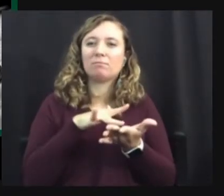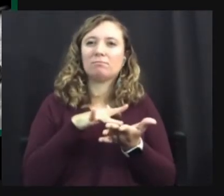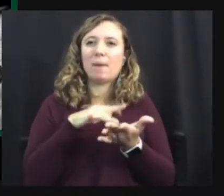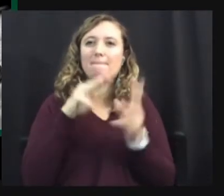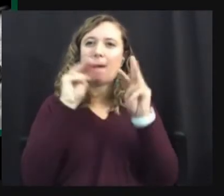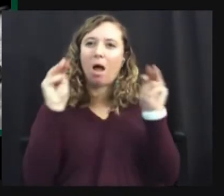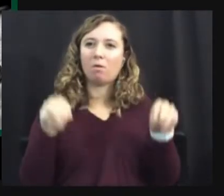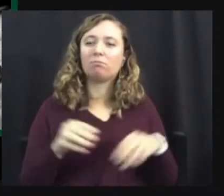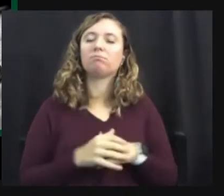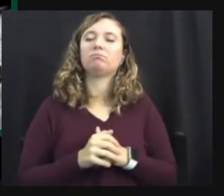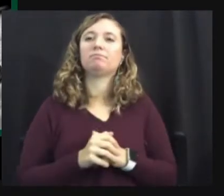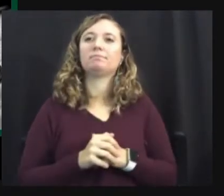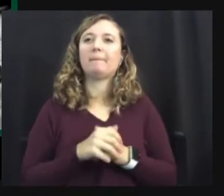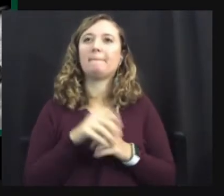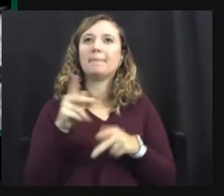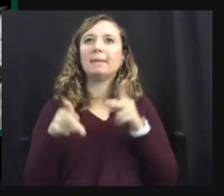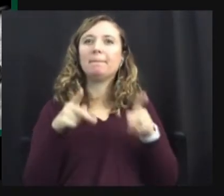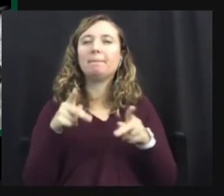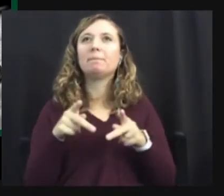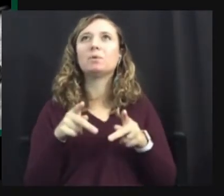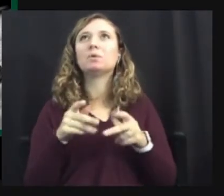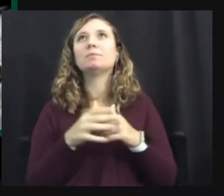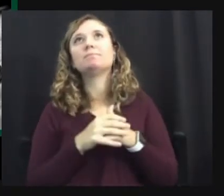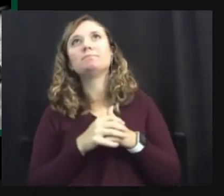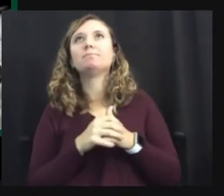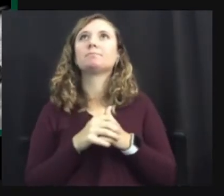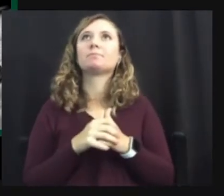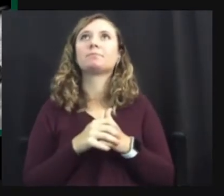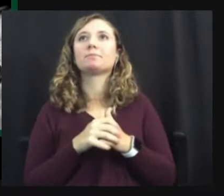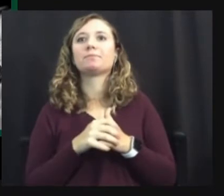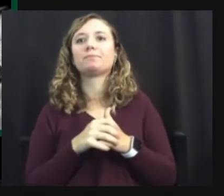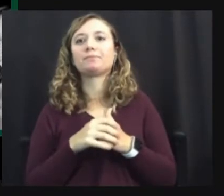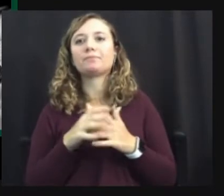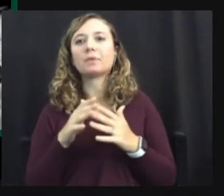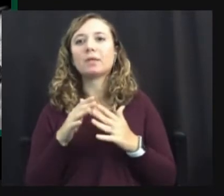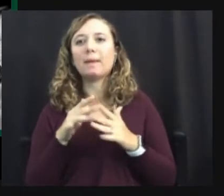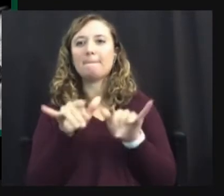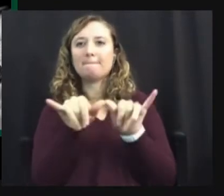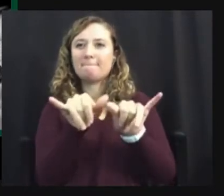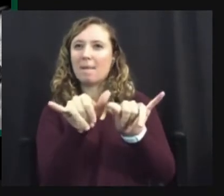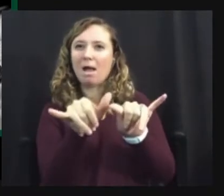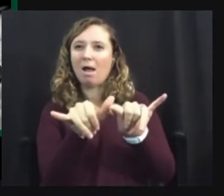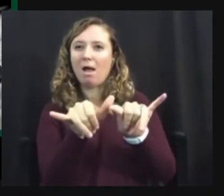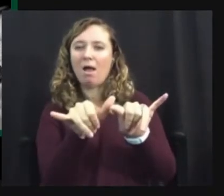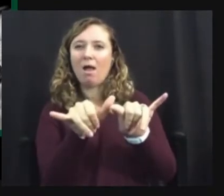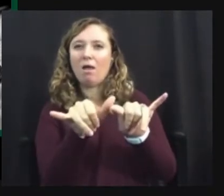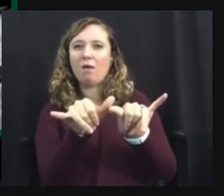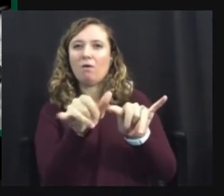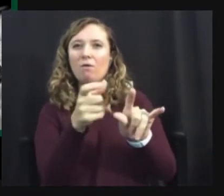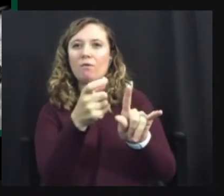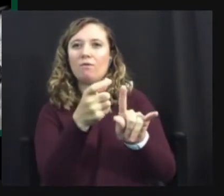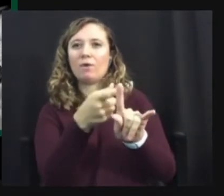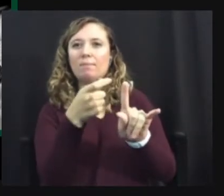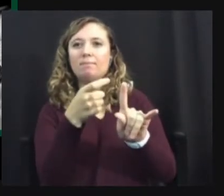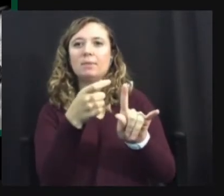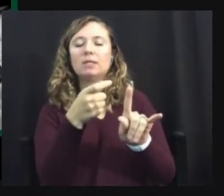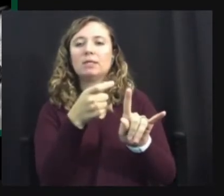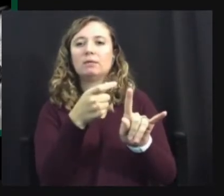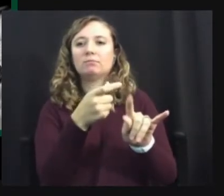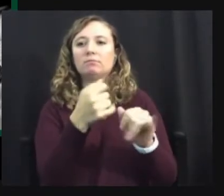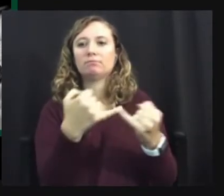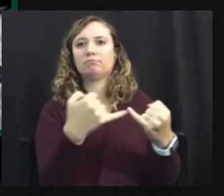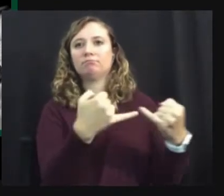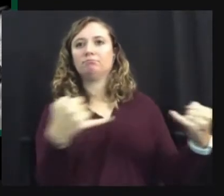being, um, sort of measured from their distance from the baseline. So